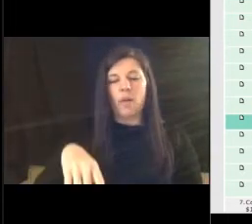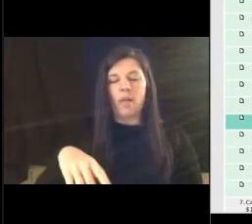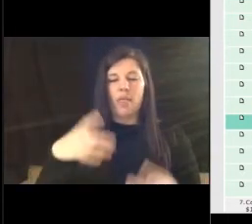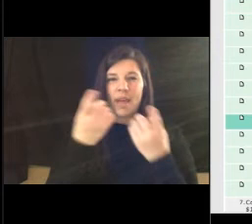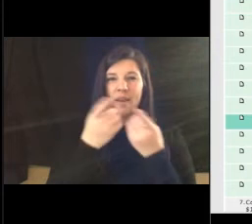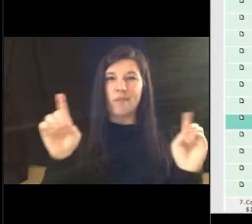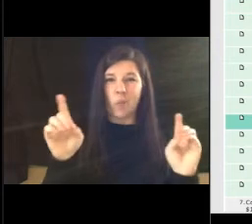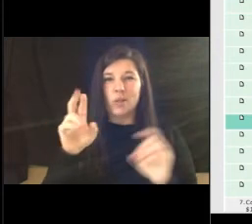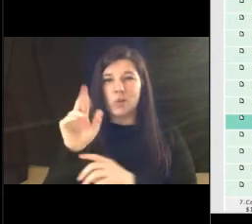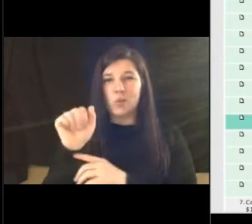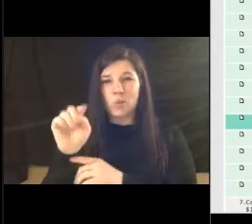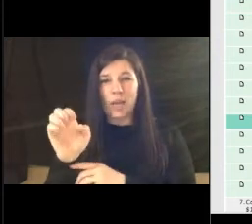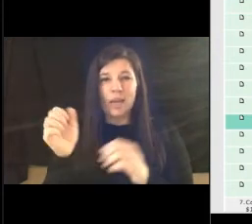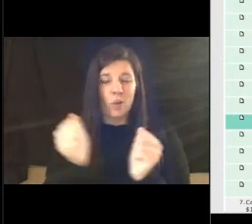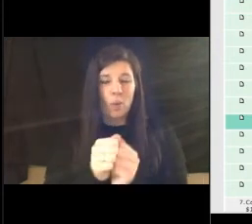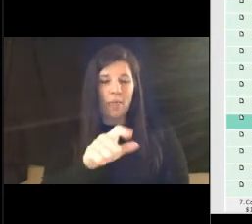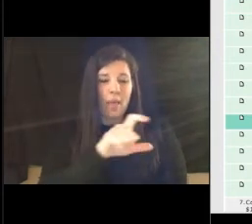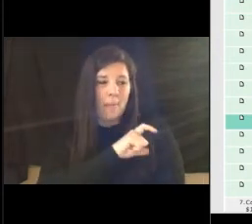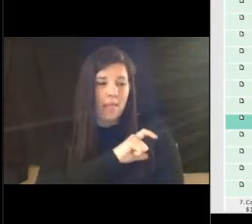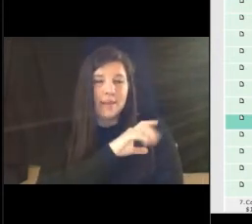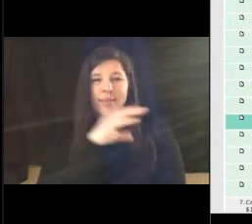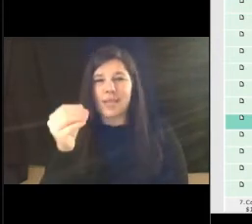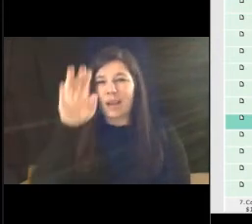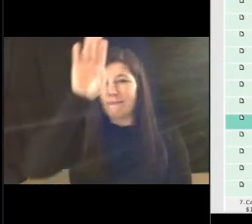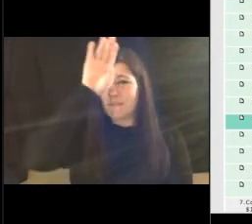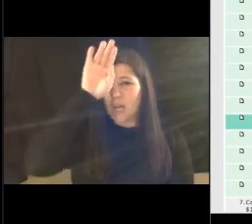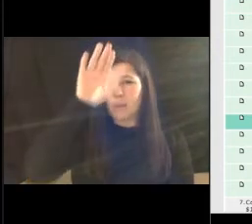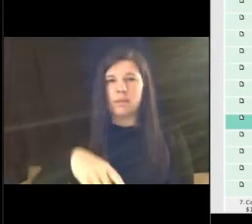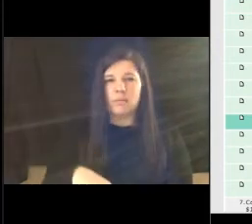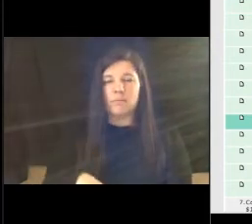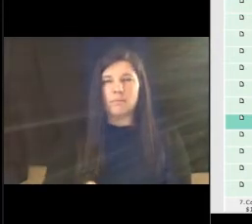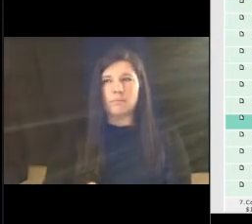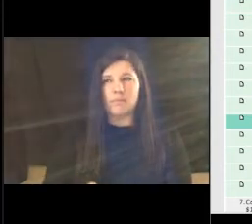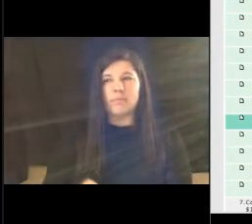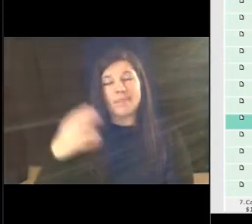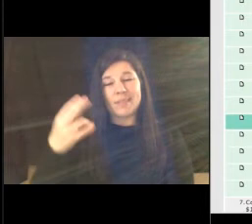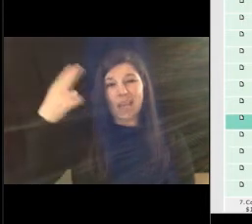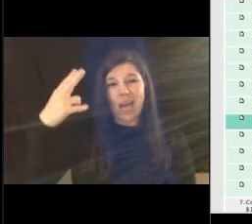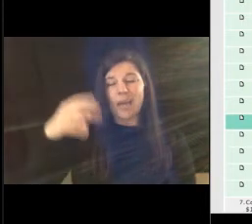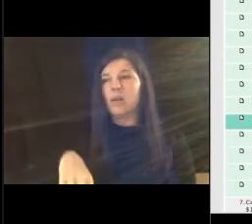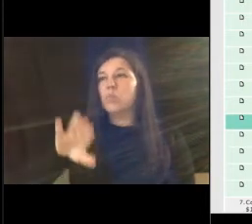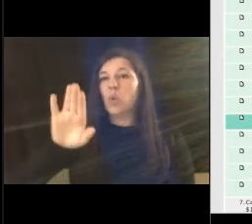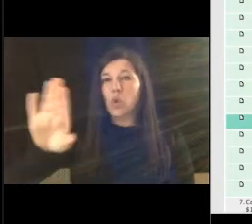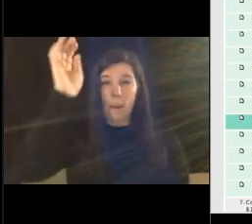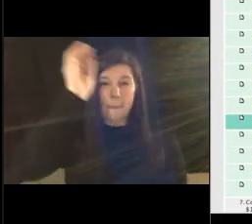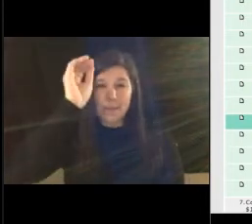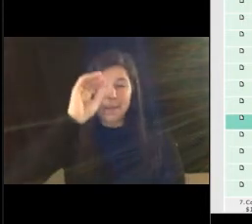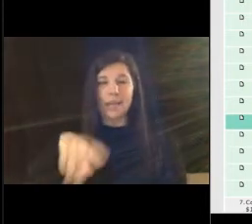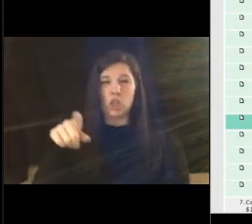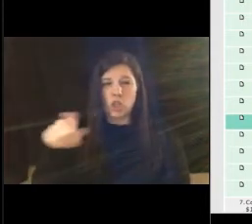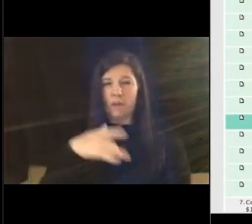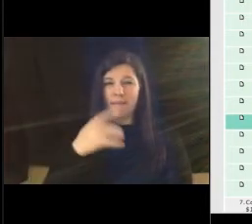police officers in five minutes pretty high uh in your opinion do you feel that the uh the 40